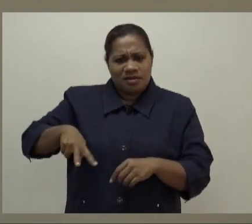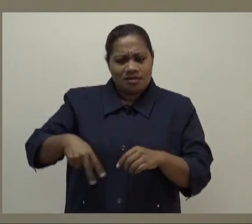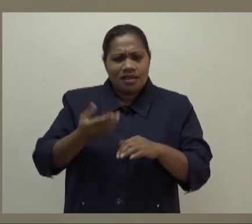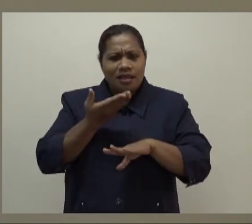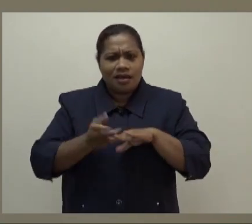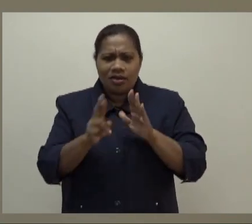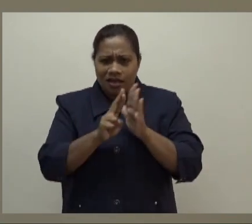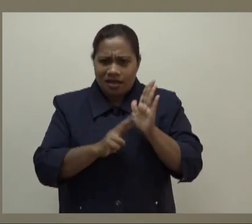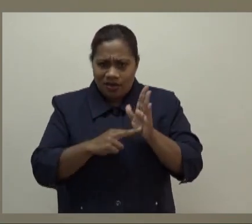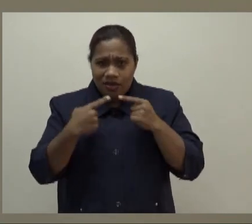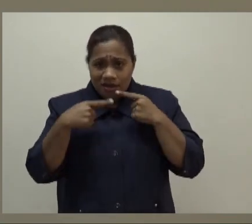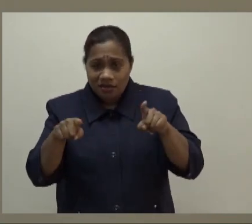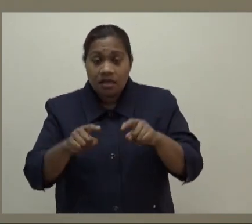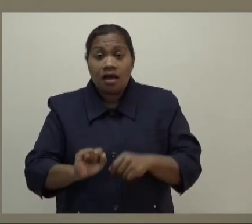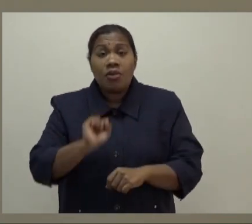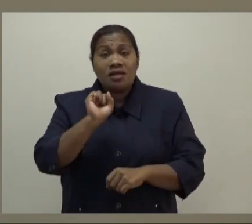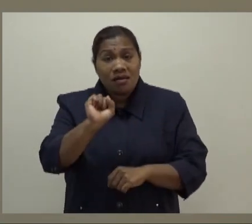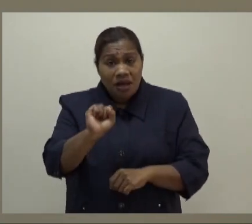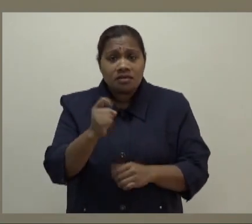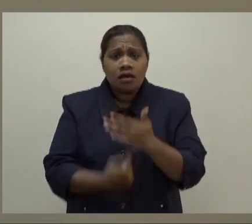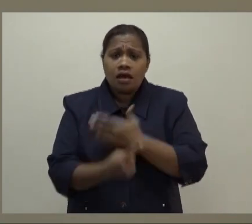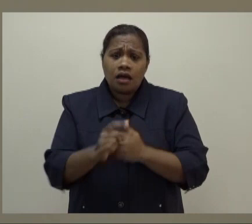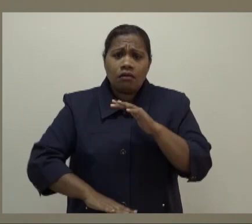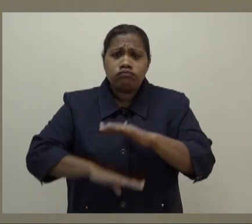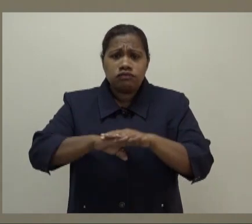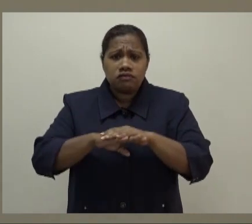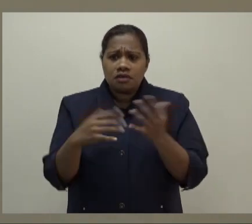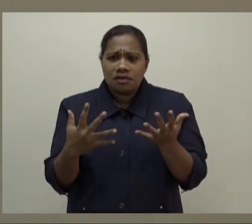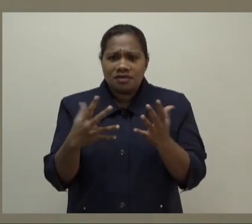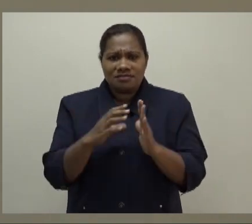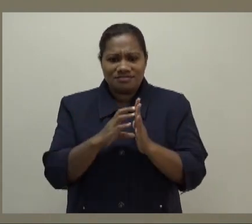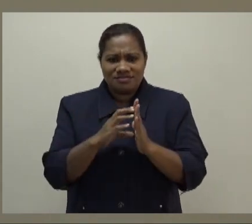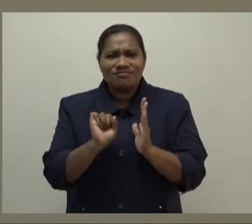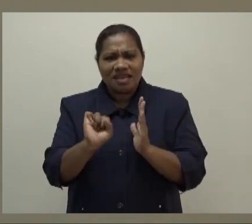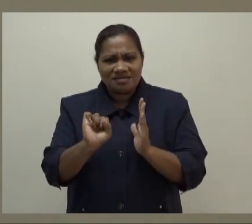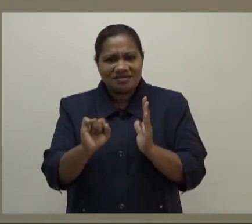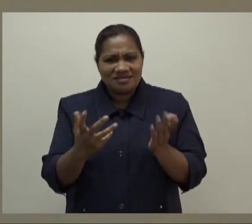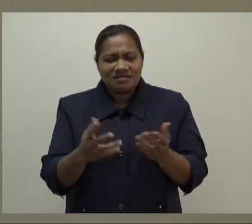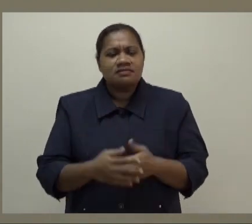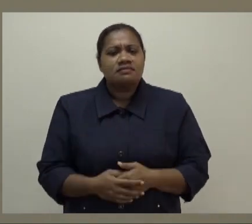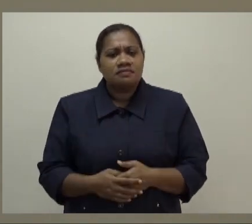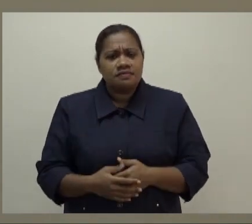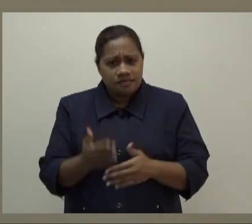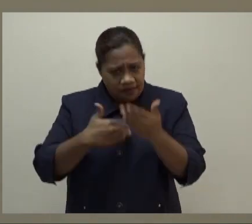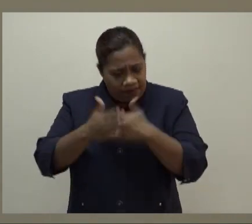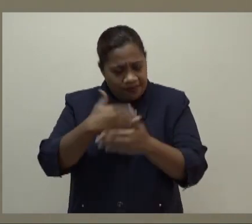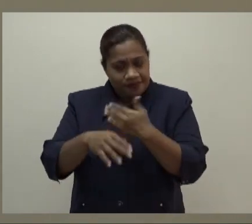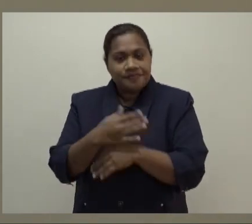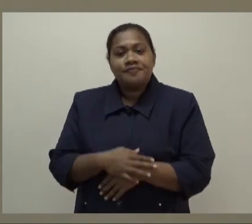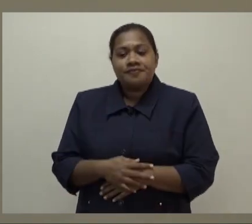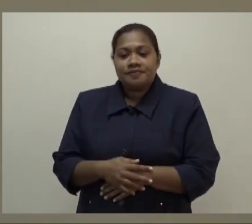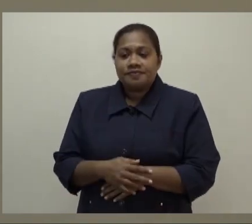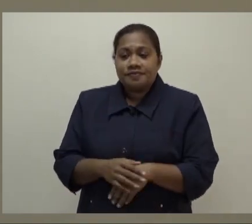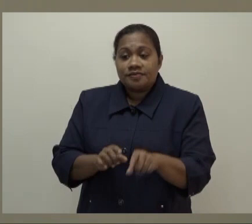And buses, it will be in full capacity. What is the difference? Can you just liberate on that? Yeah. Most of the buses